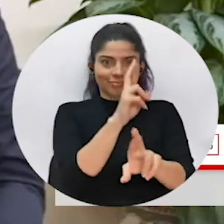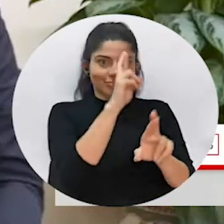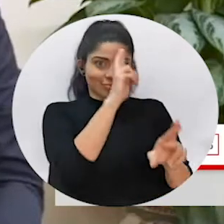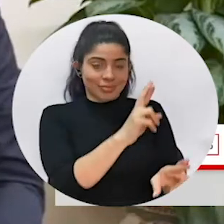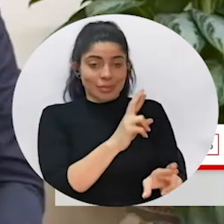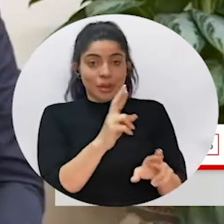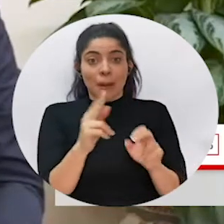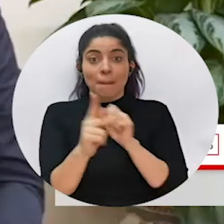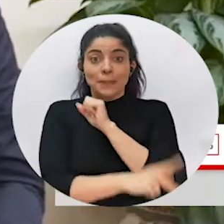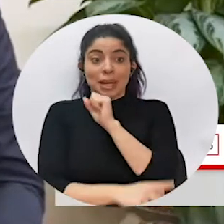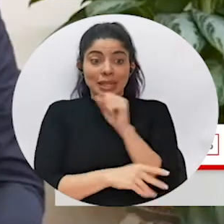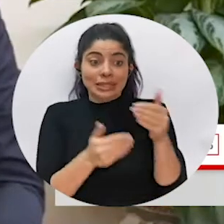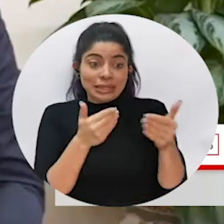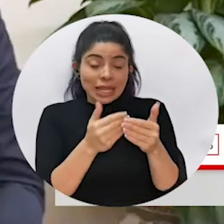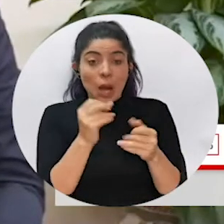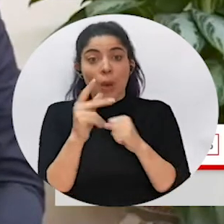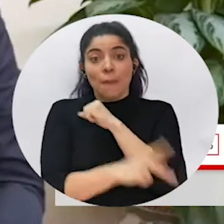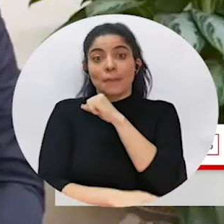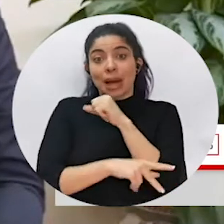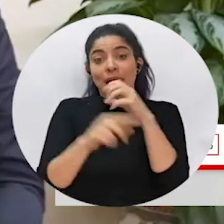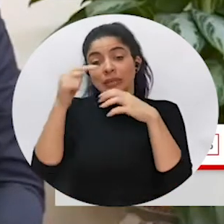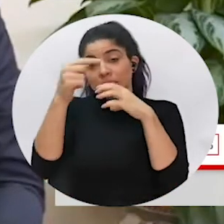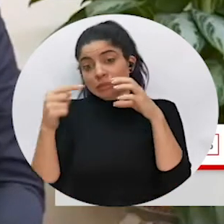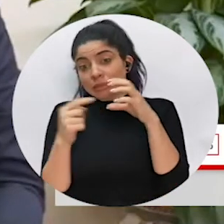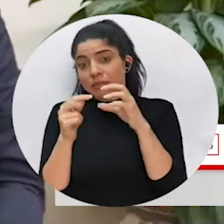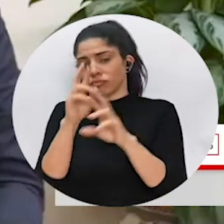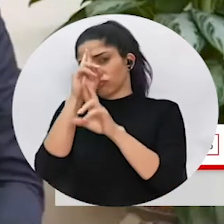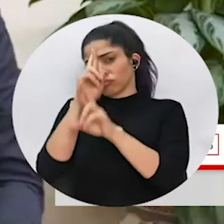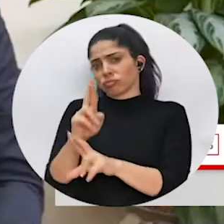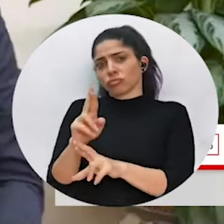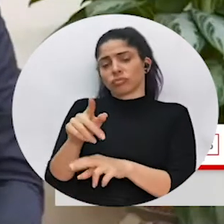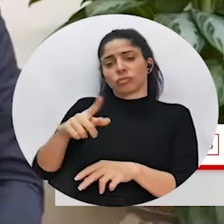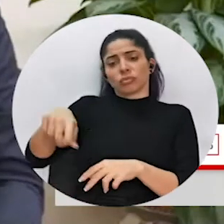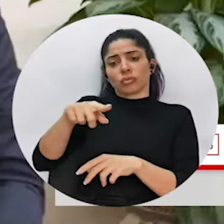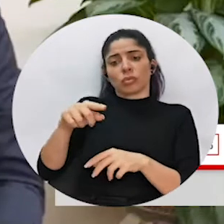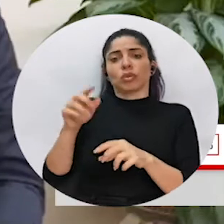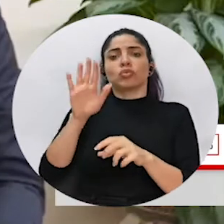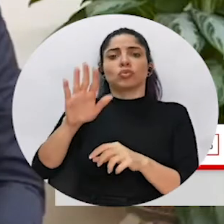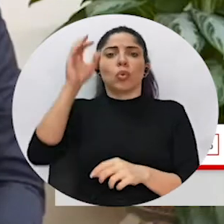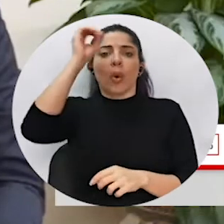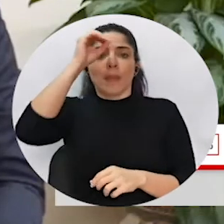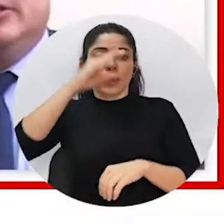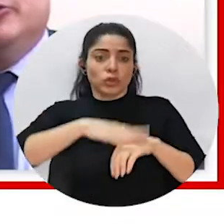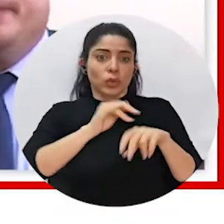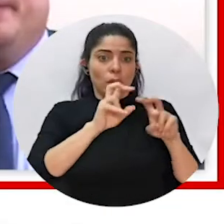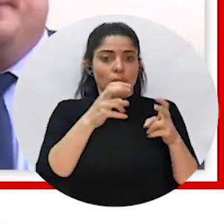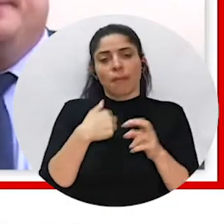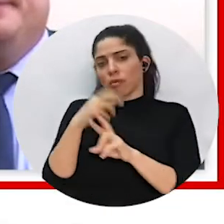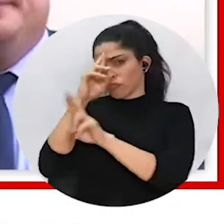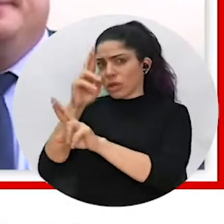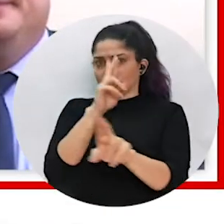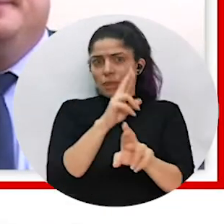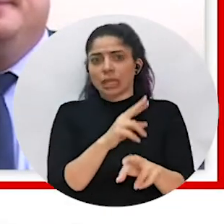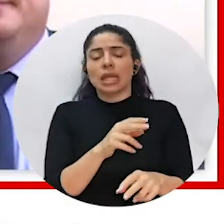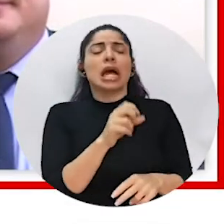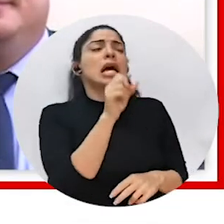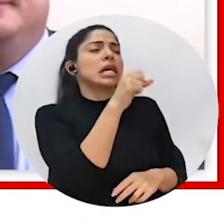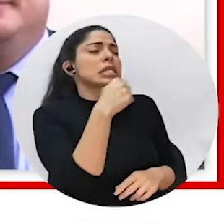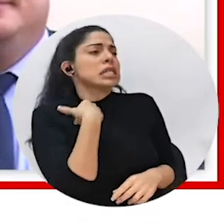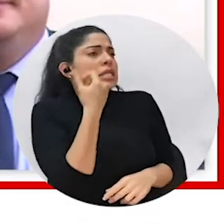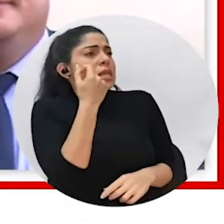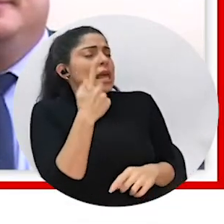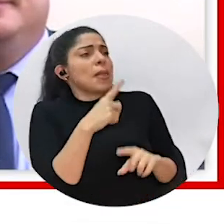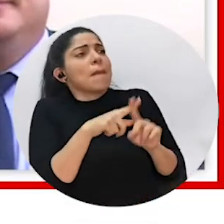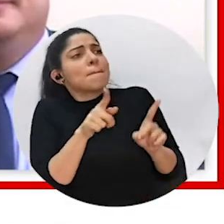nearby or in other latitudes stand they take in front of this issue. That makes